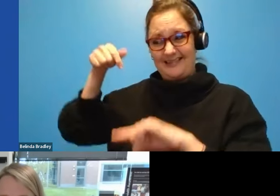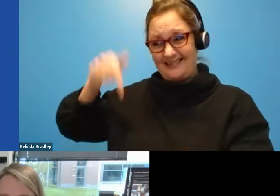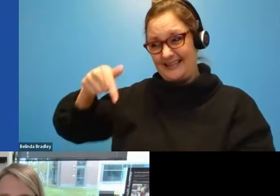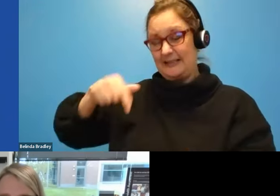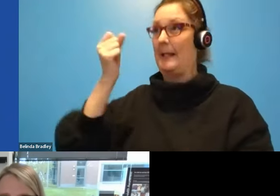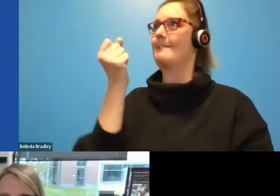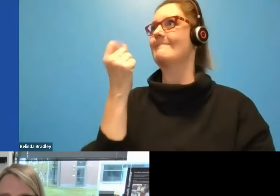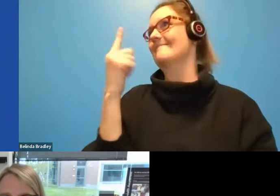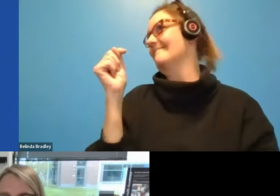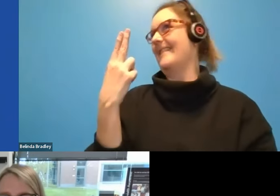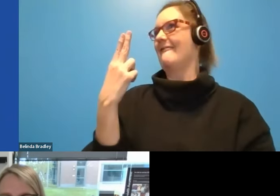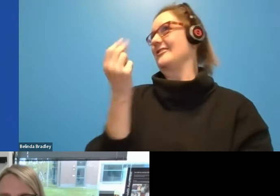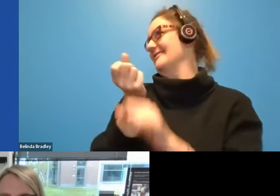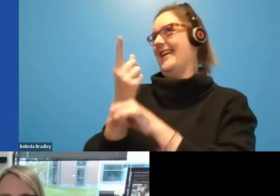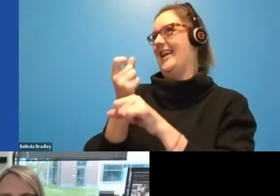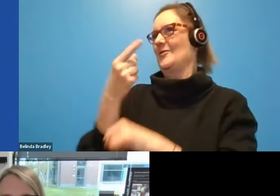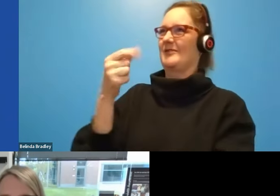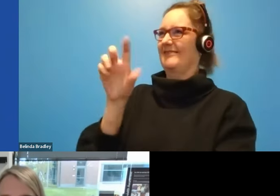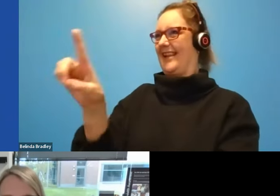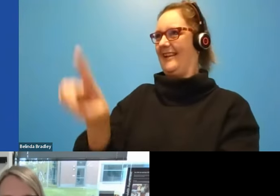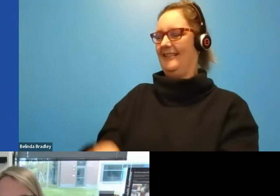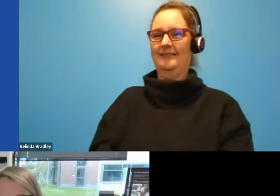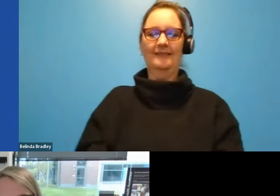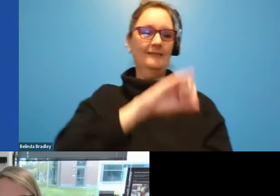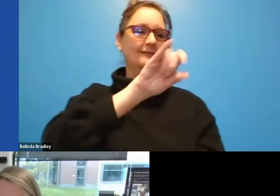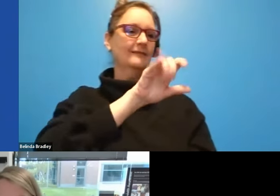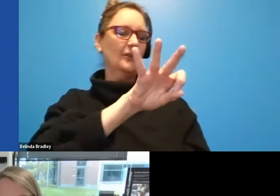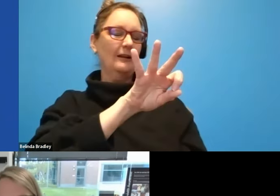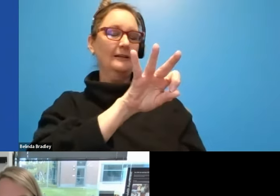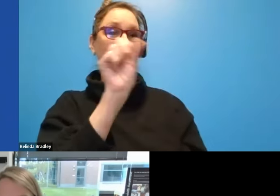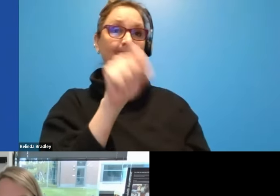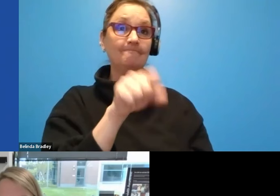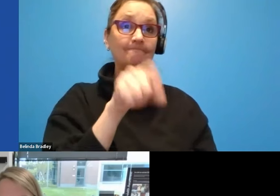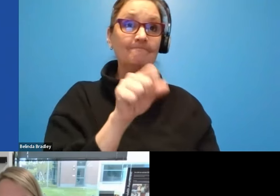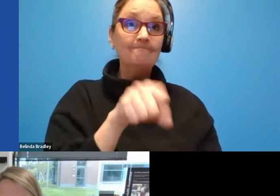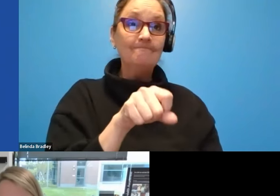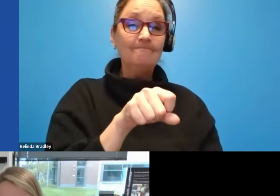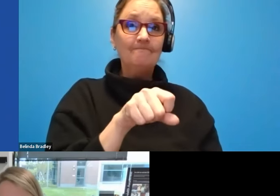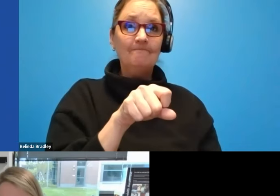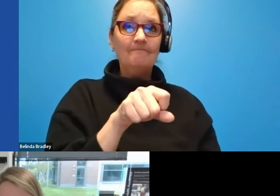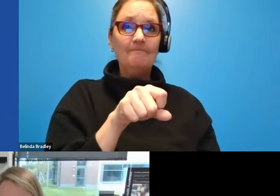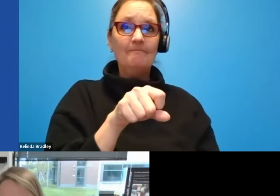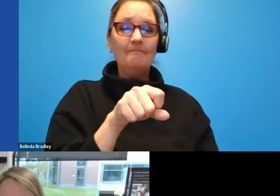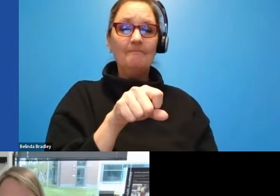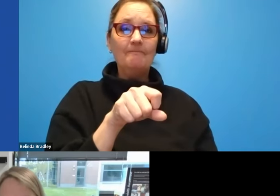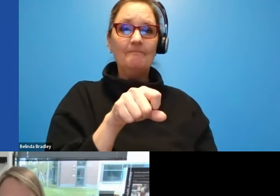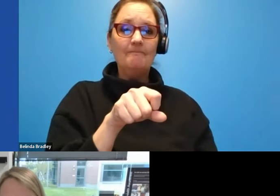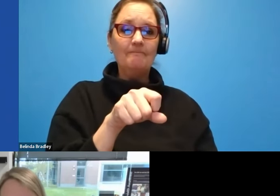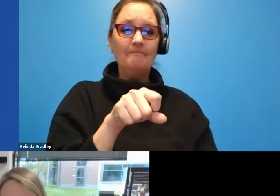GAD. I would love my gosh, I would say really a couple of things.